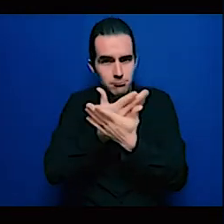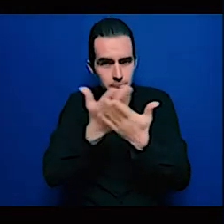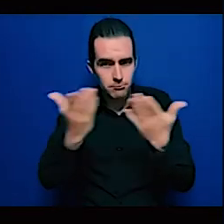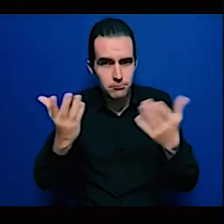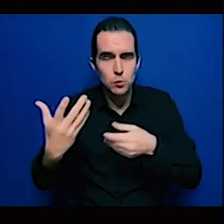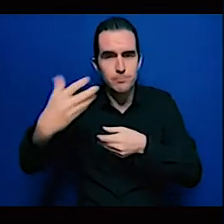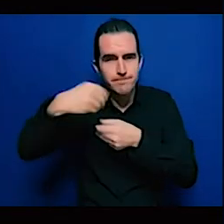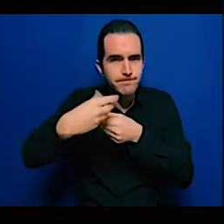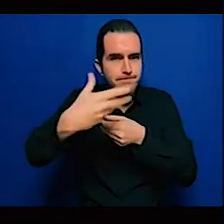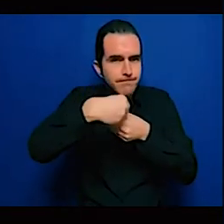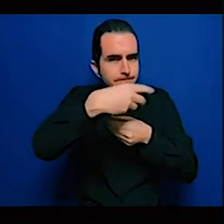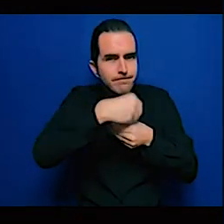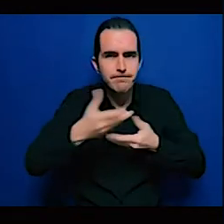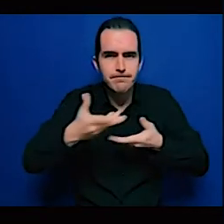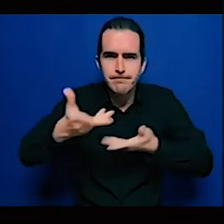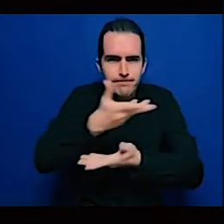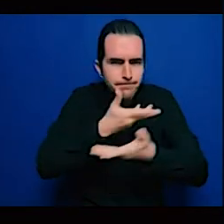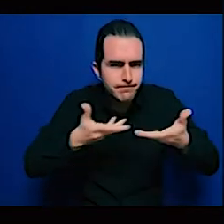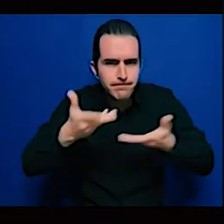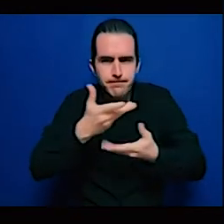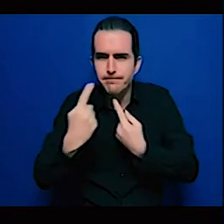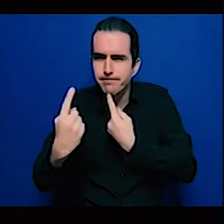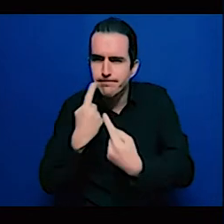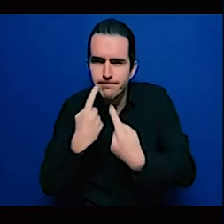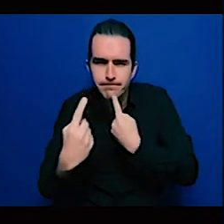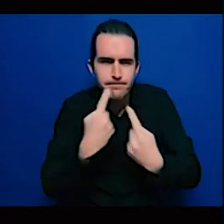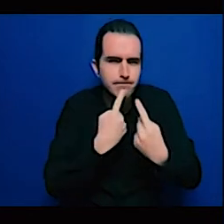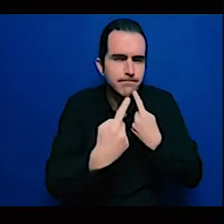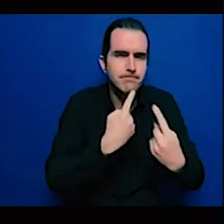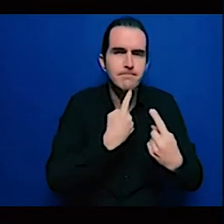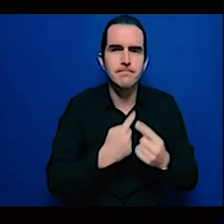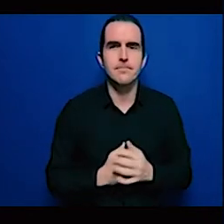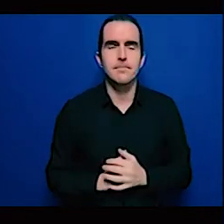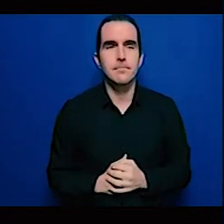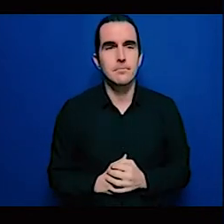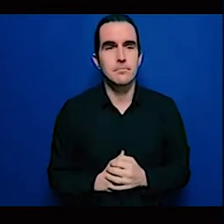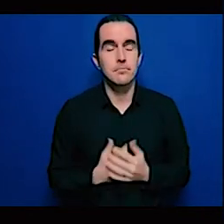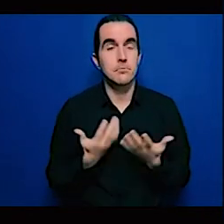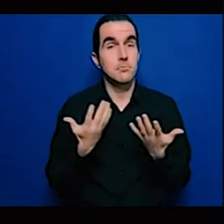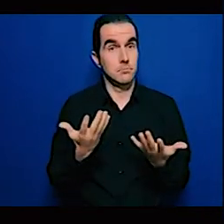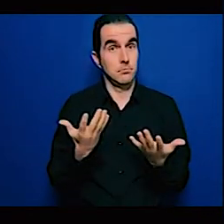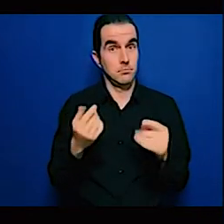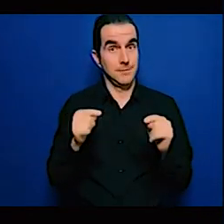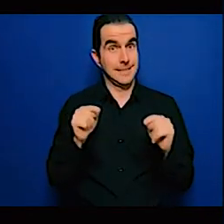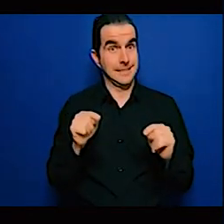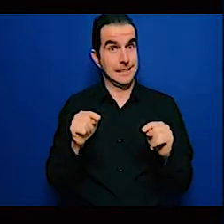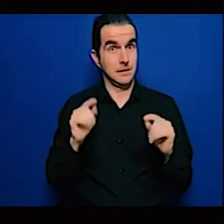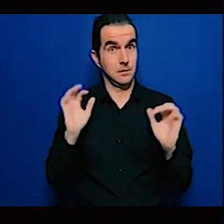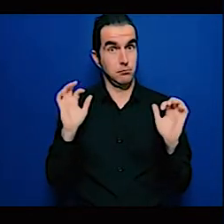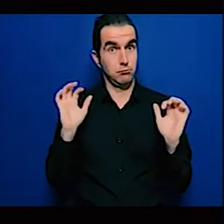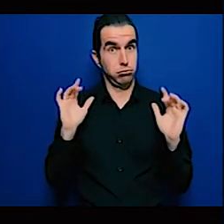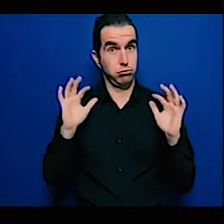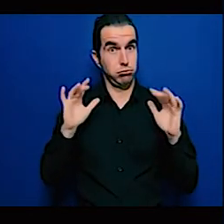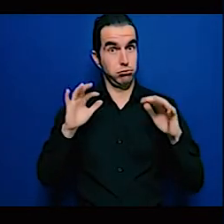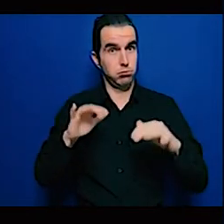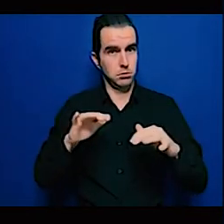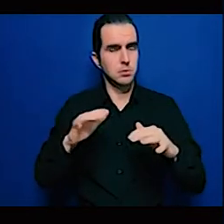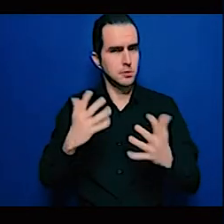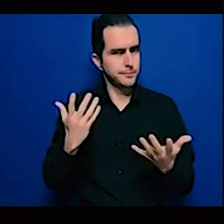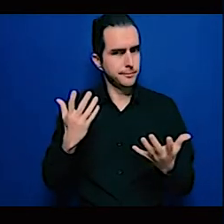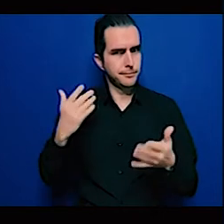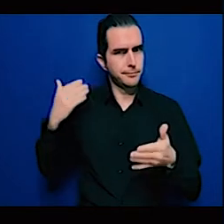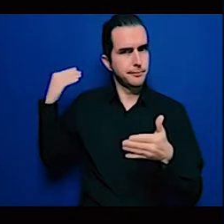This event is part of the various conversations that are happening as part of